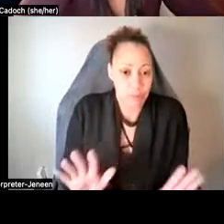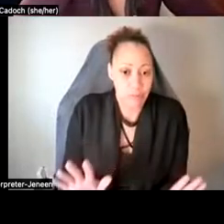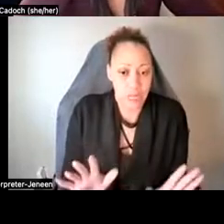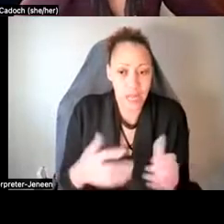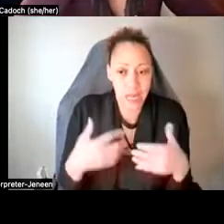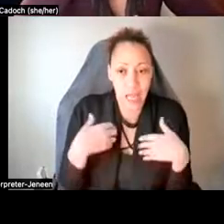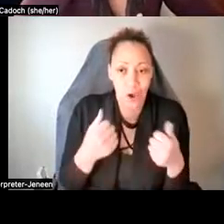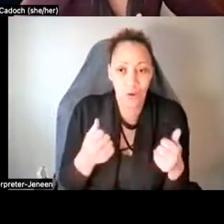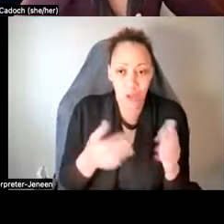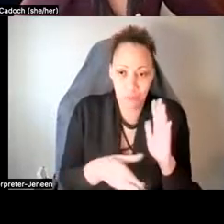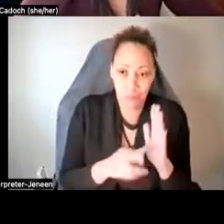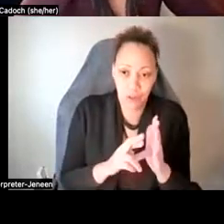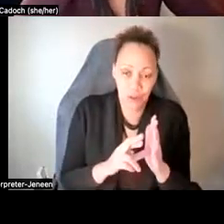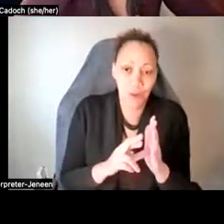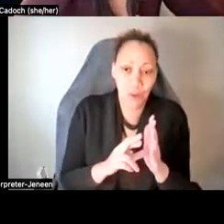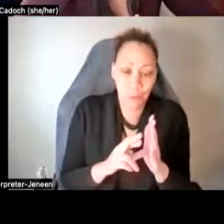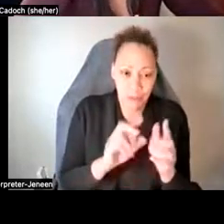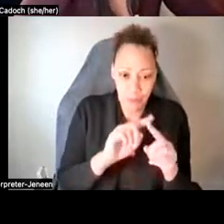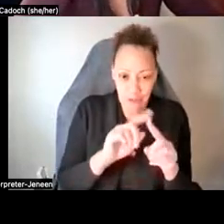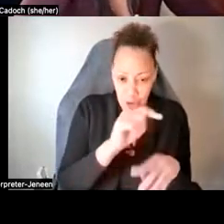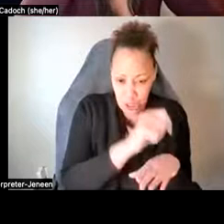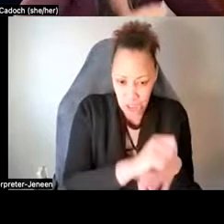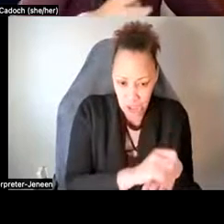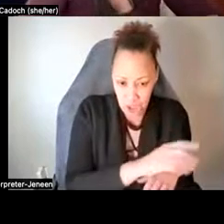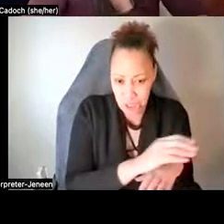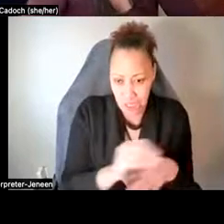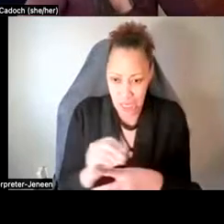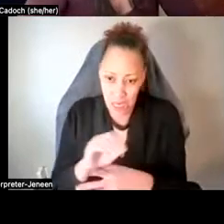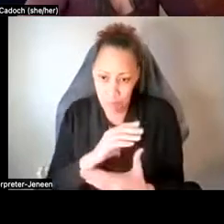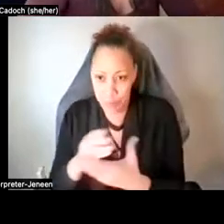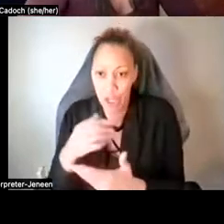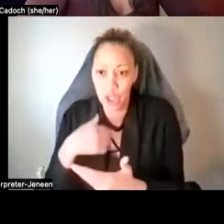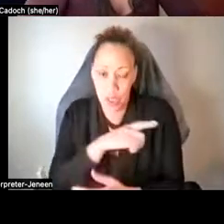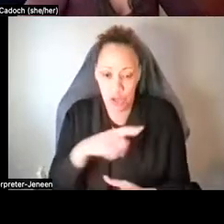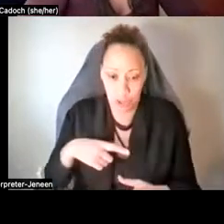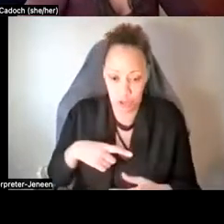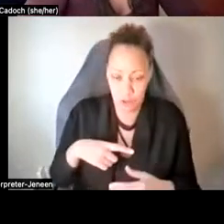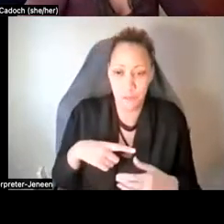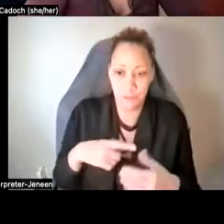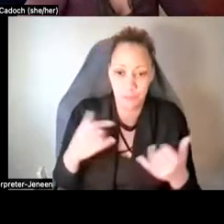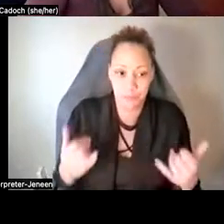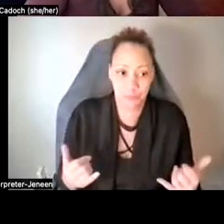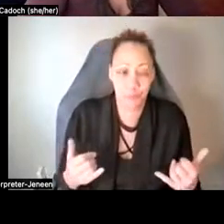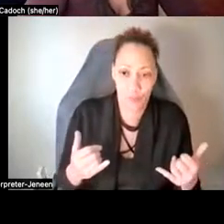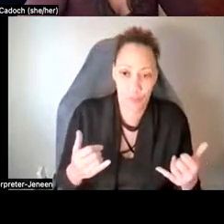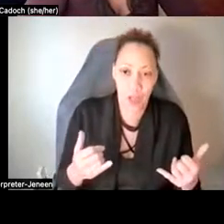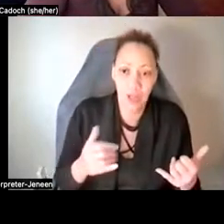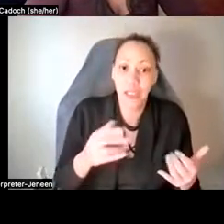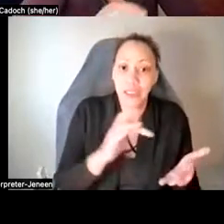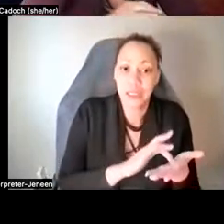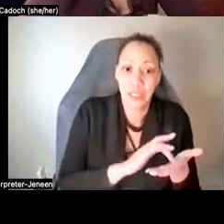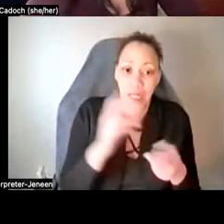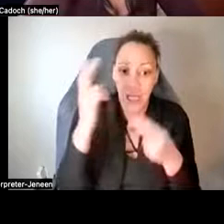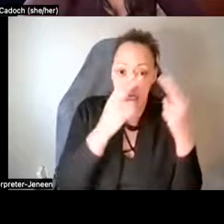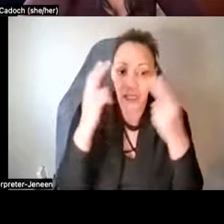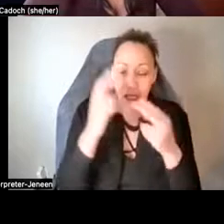overview from the indigenous traditions all the way to legislation. Um, but over here is psychedelicsupport.org, which, where you could